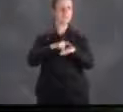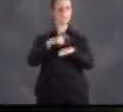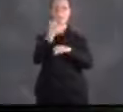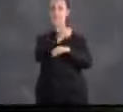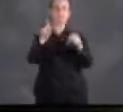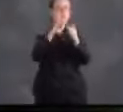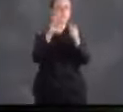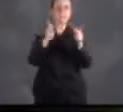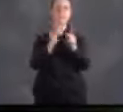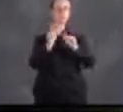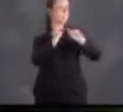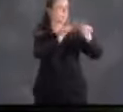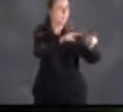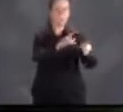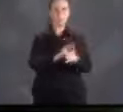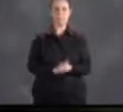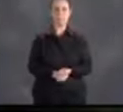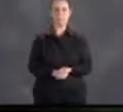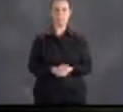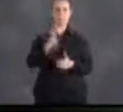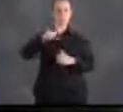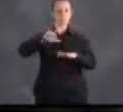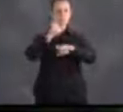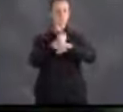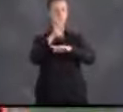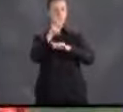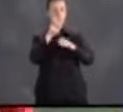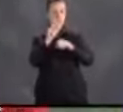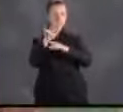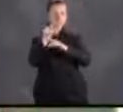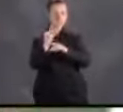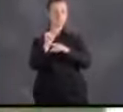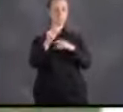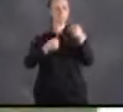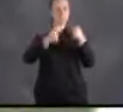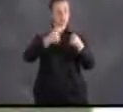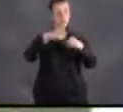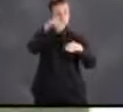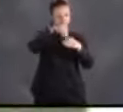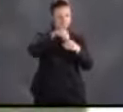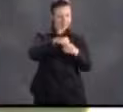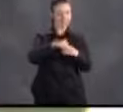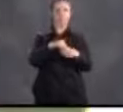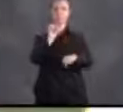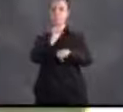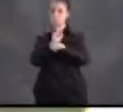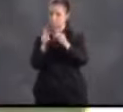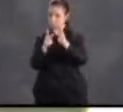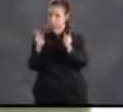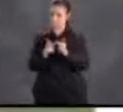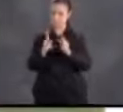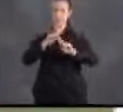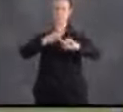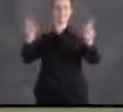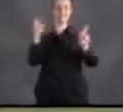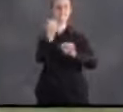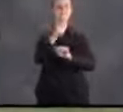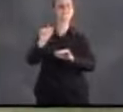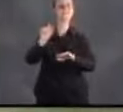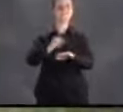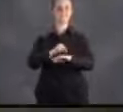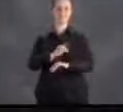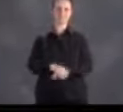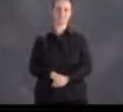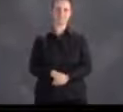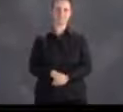for anything, no matter where you are. You need to pack kits for your car and workplace so you're ready at all times.